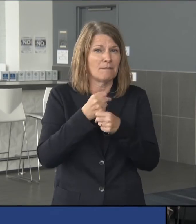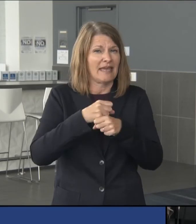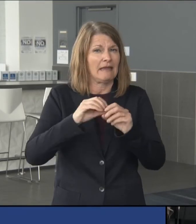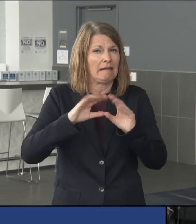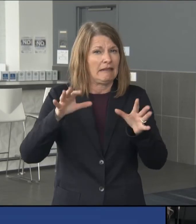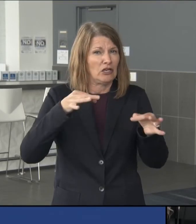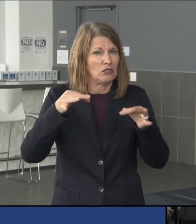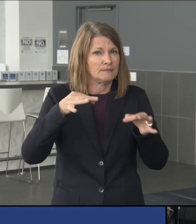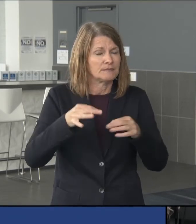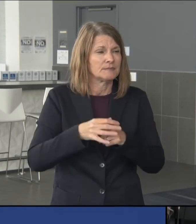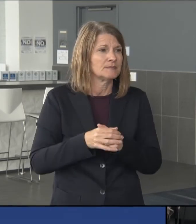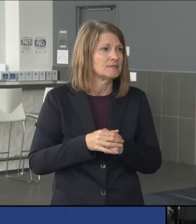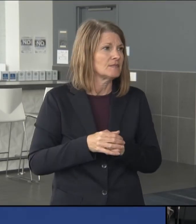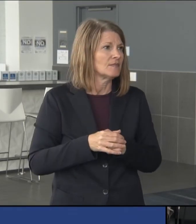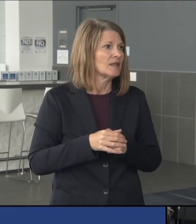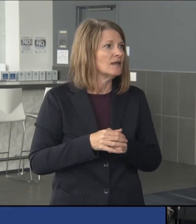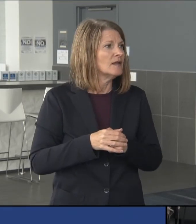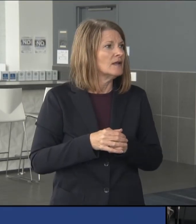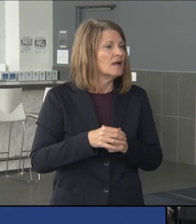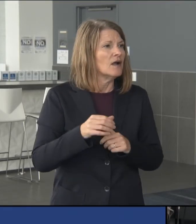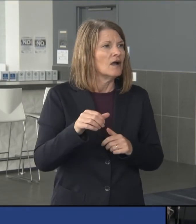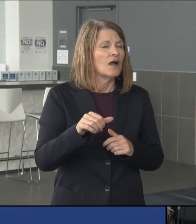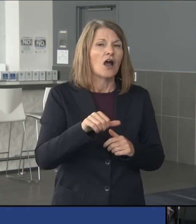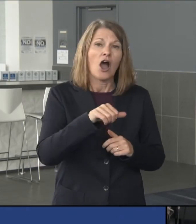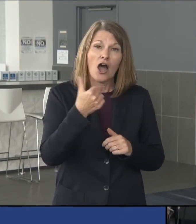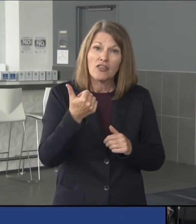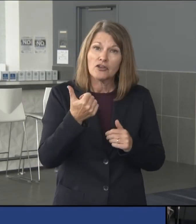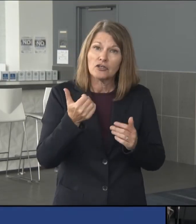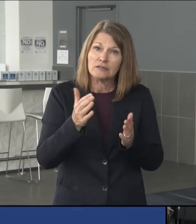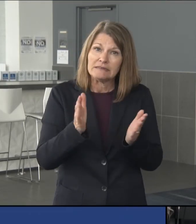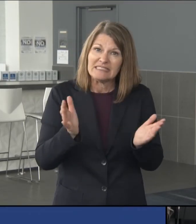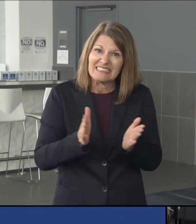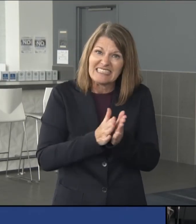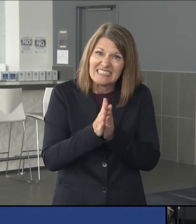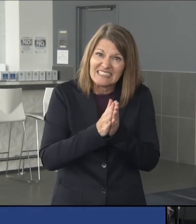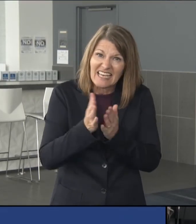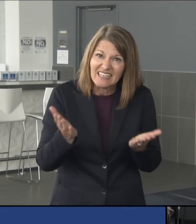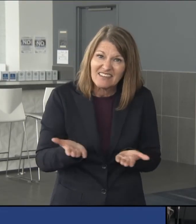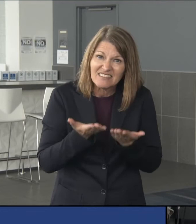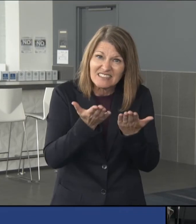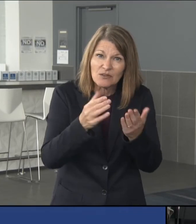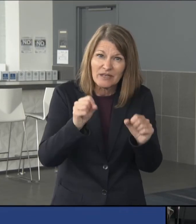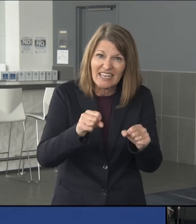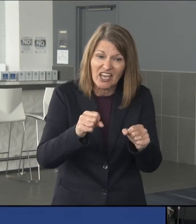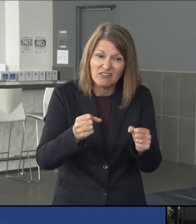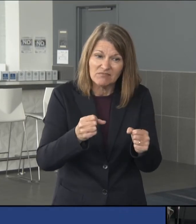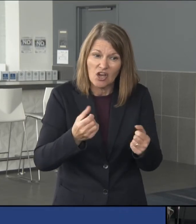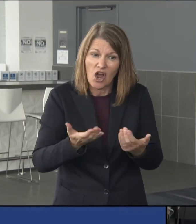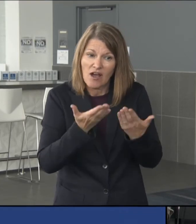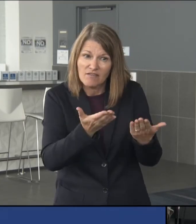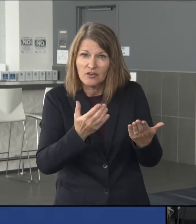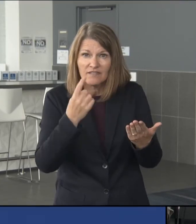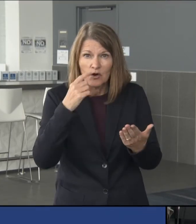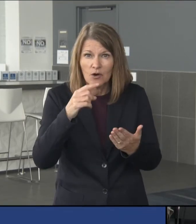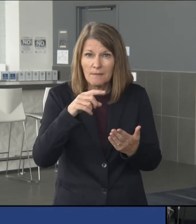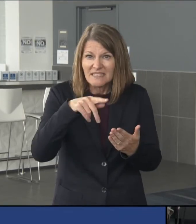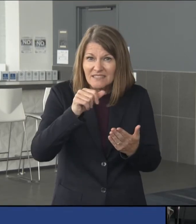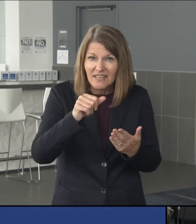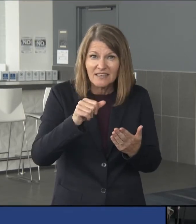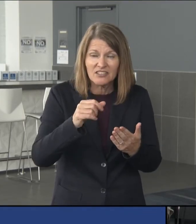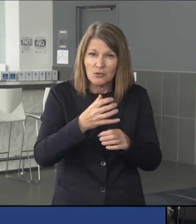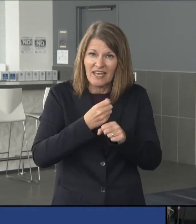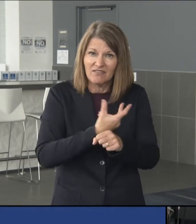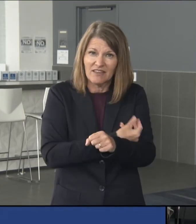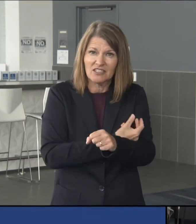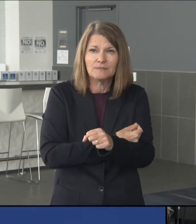there other incentives that they can offer to encourage people to get vaccinated? Yeah, there are some states that have offered. West Virginia has offered a bond. I think